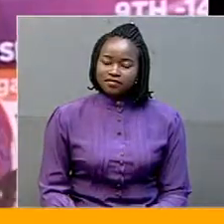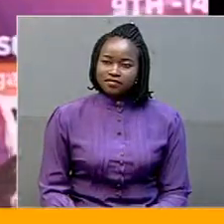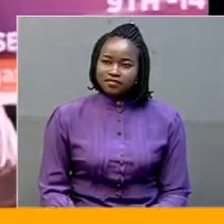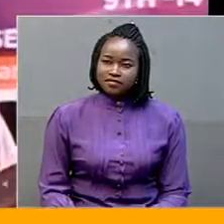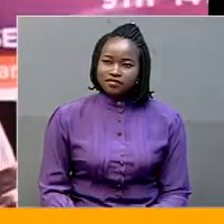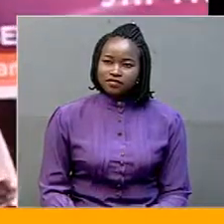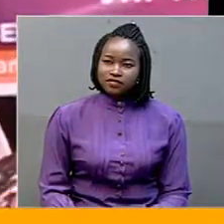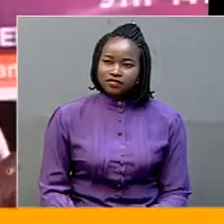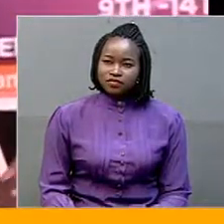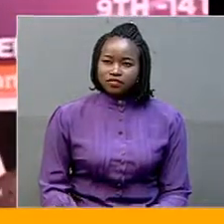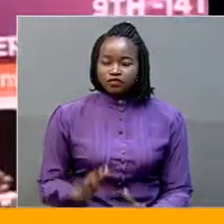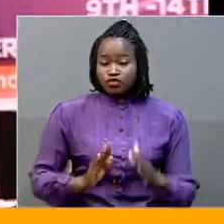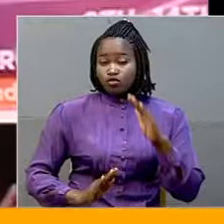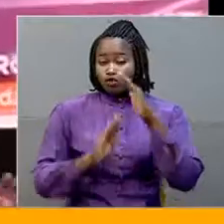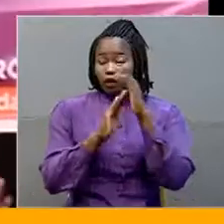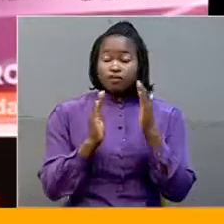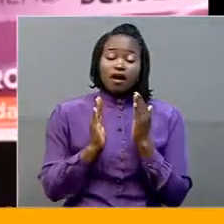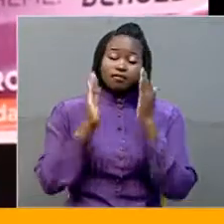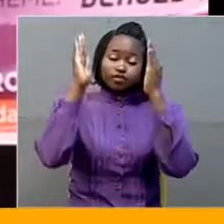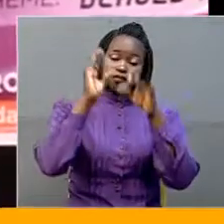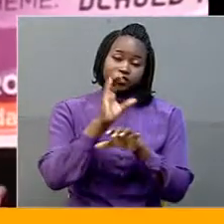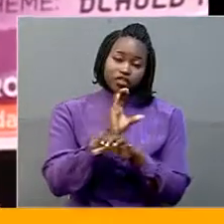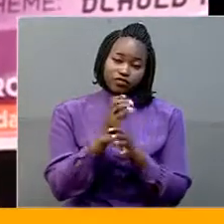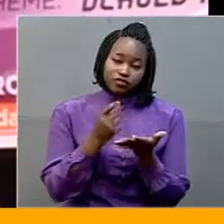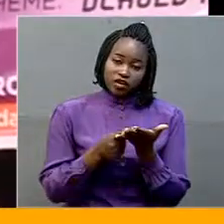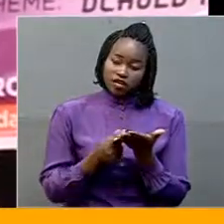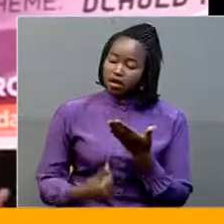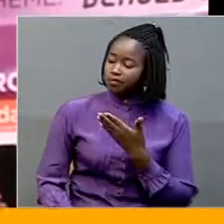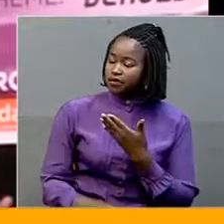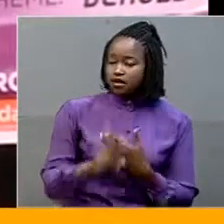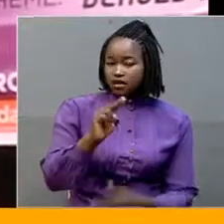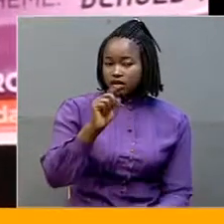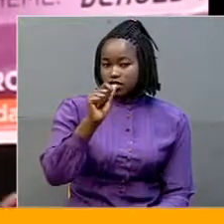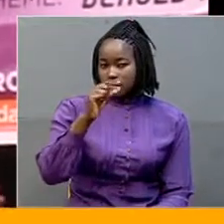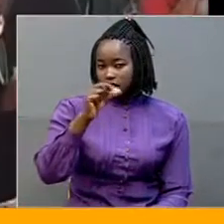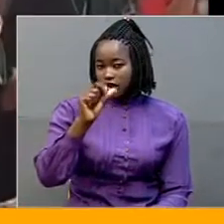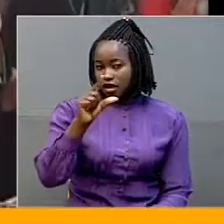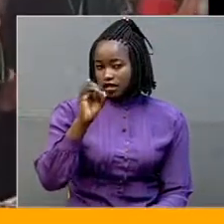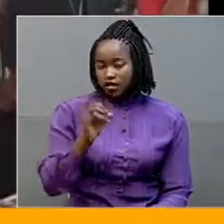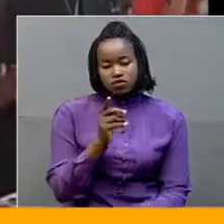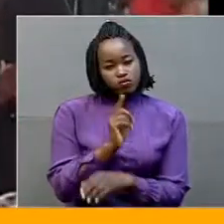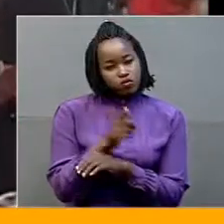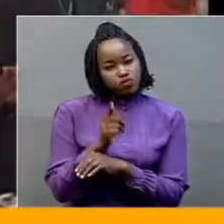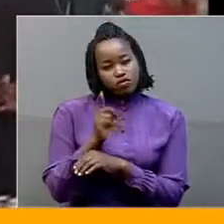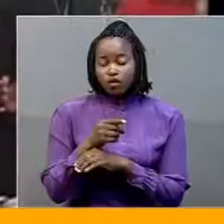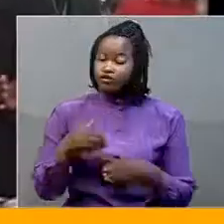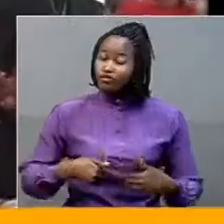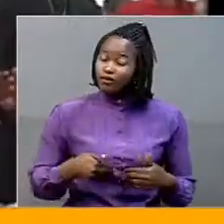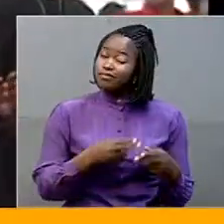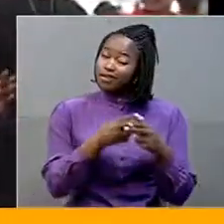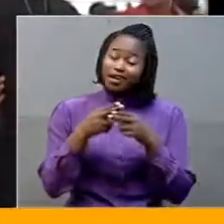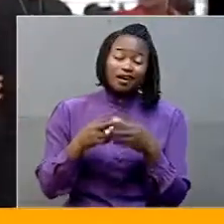The Archbishop of the Church of Uganda, His Grace Stanley Ntagali, has cautioned the youth against homosexuality,